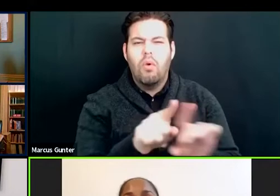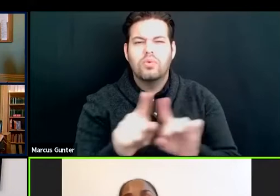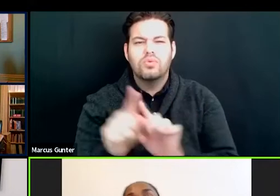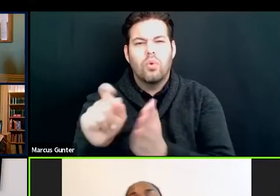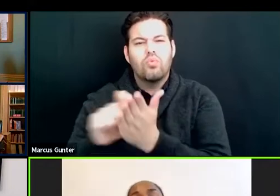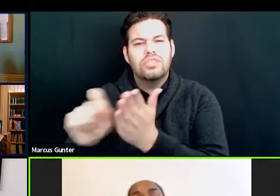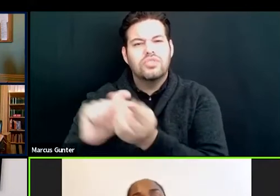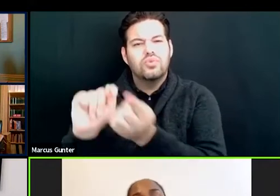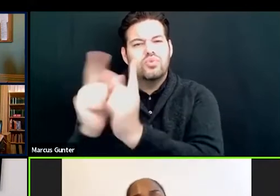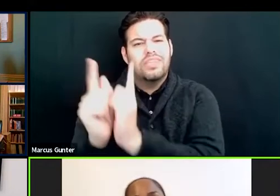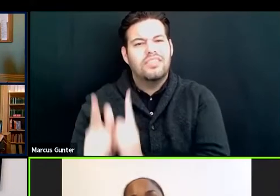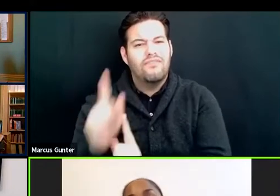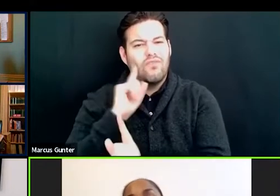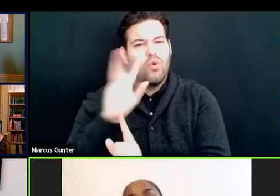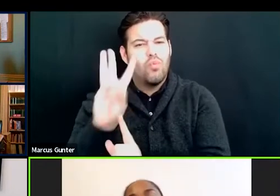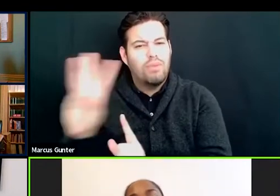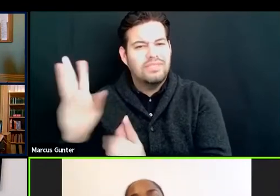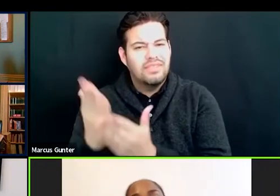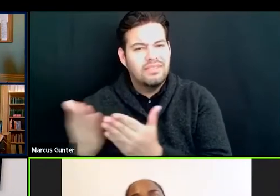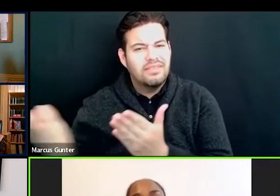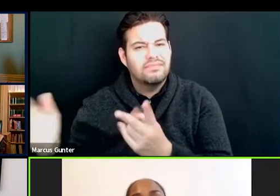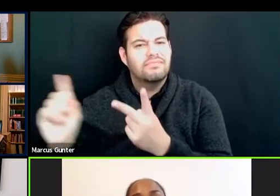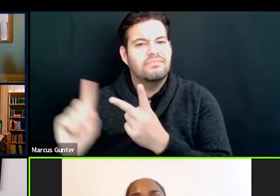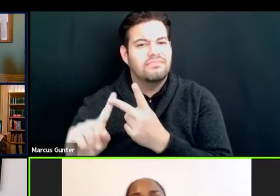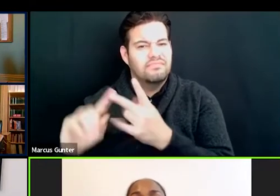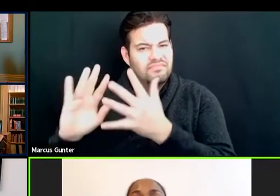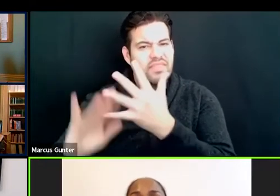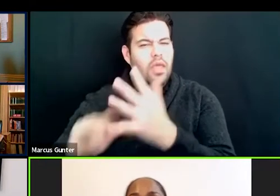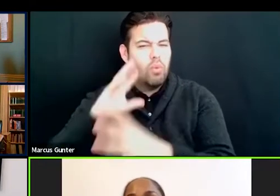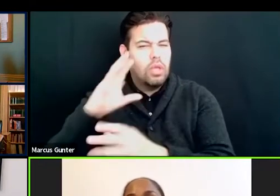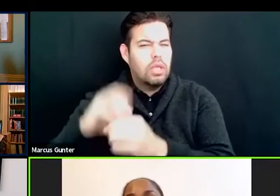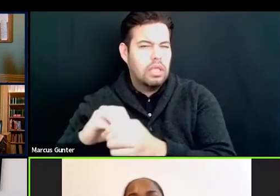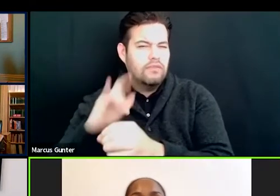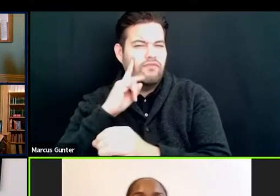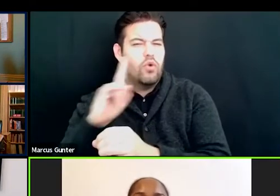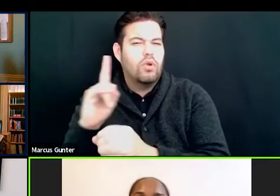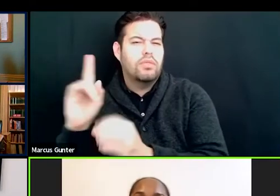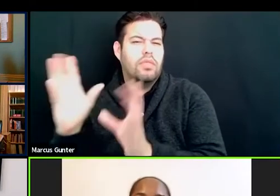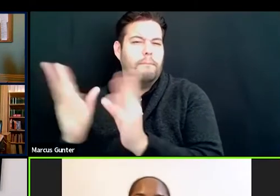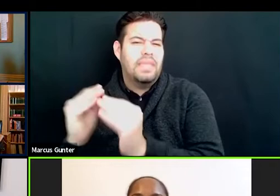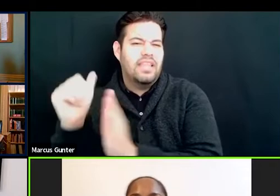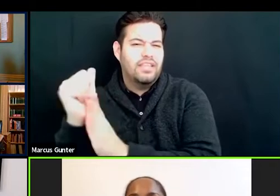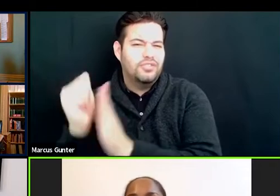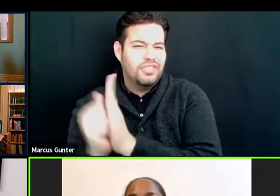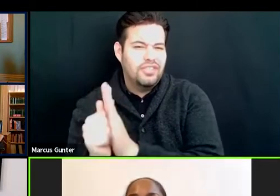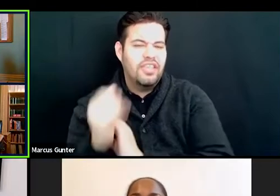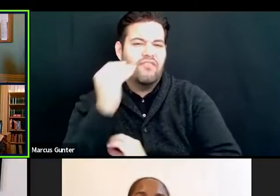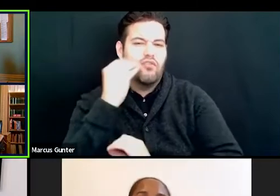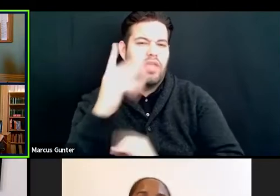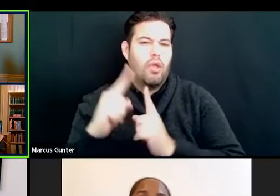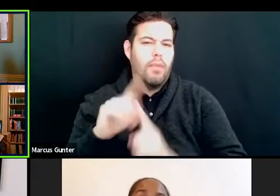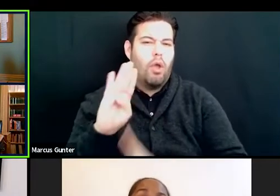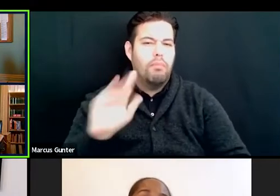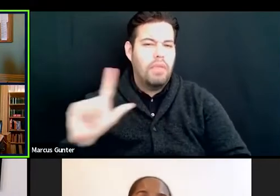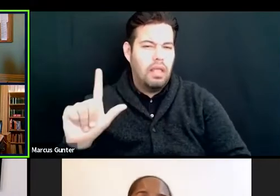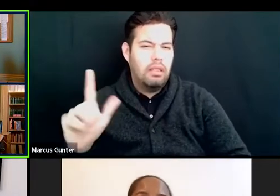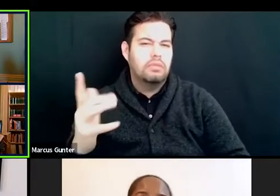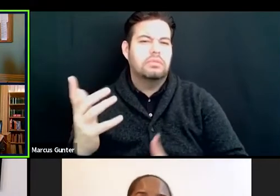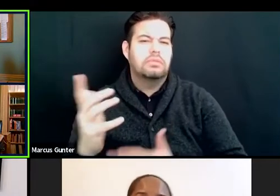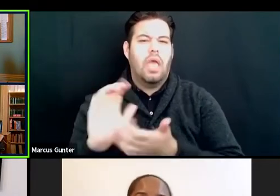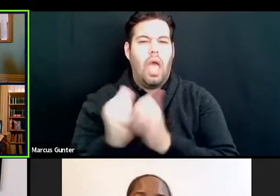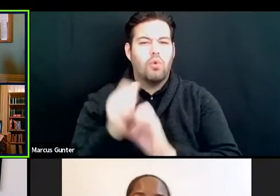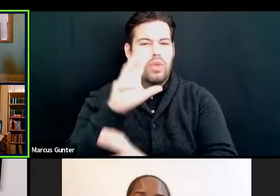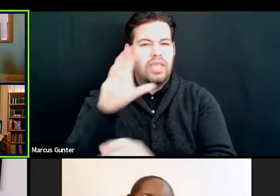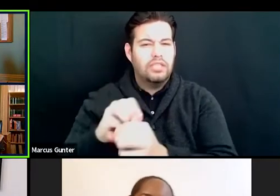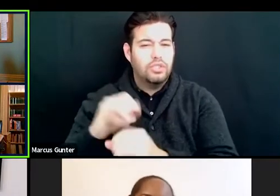translations for website materials. Um, and that's going to include things like the meeting agendas, information about bills, instructions on how to engage